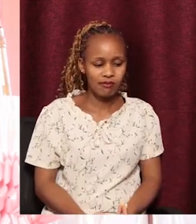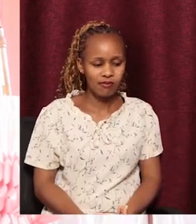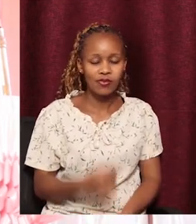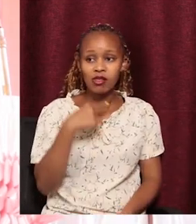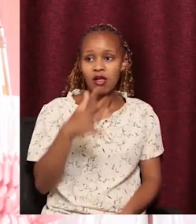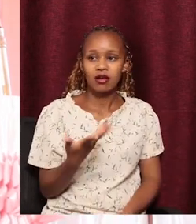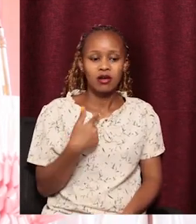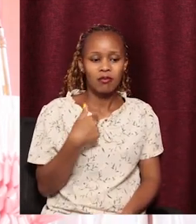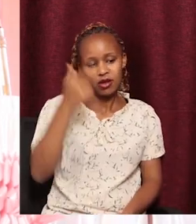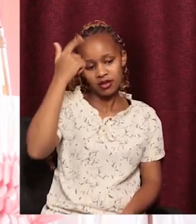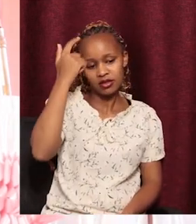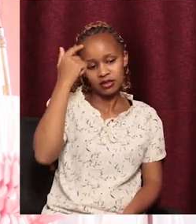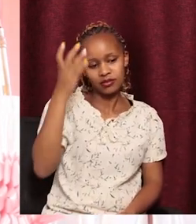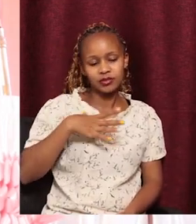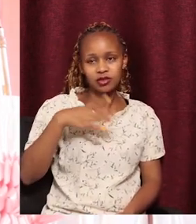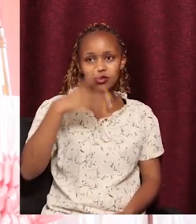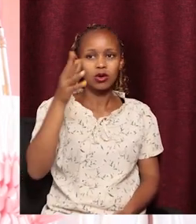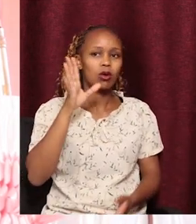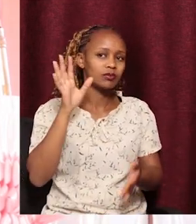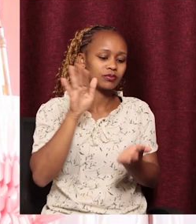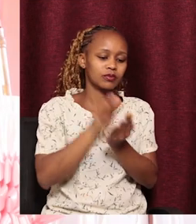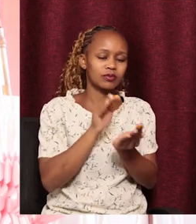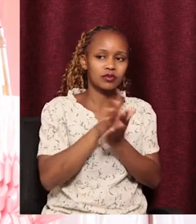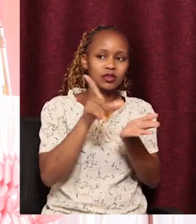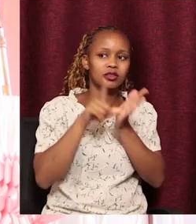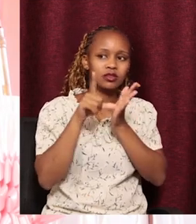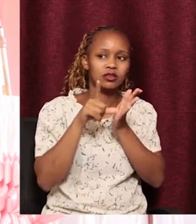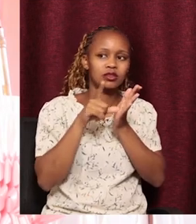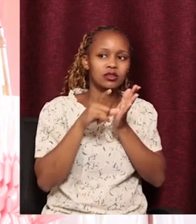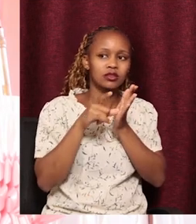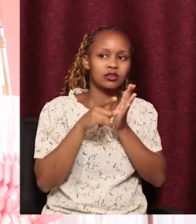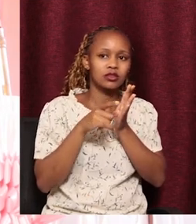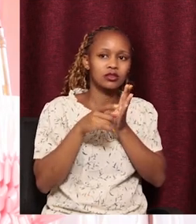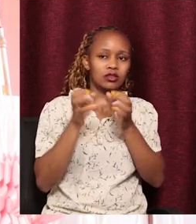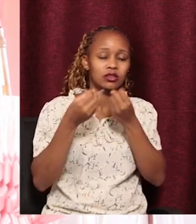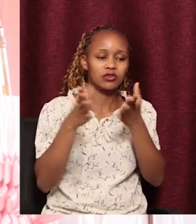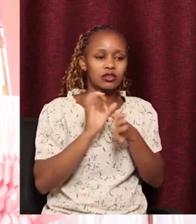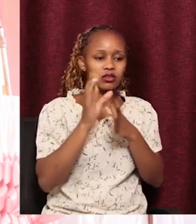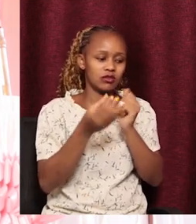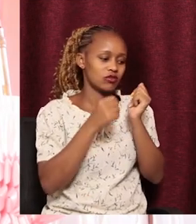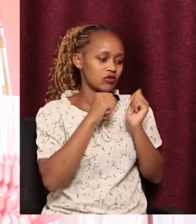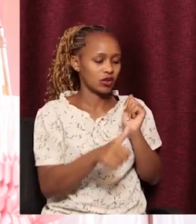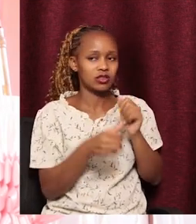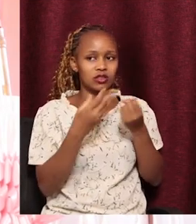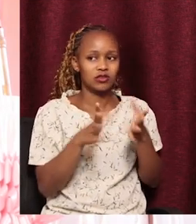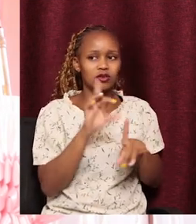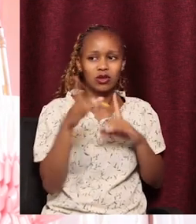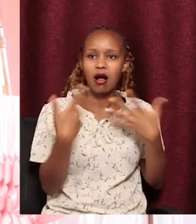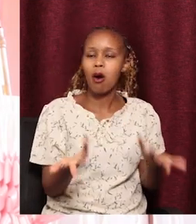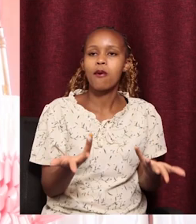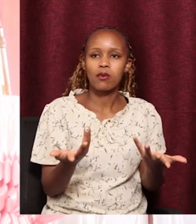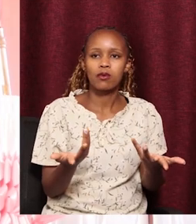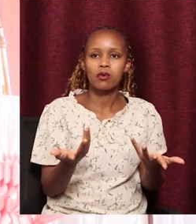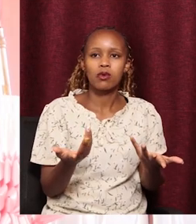You tell them, no, me I thought, people go to the bank, they ask for a loan, it is either declined or given. Me, I was given. Then they ask you,